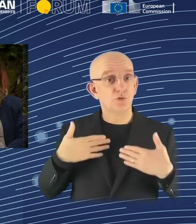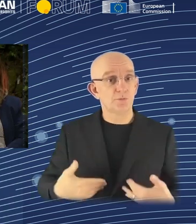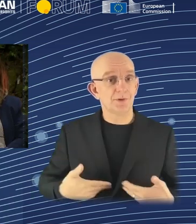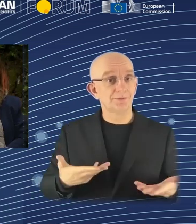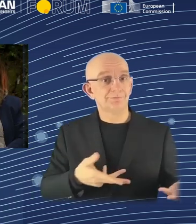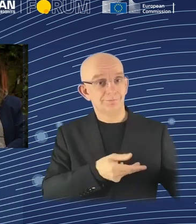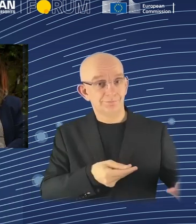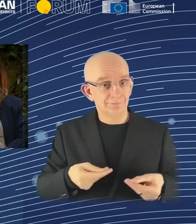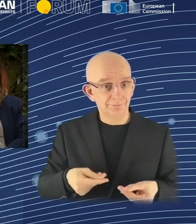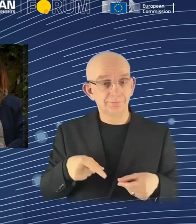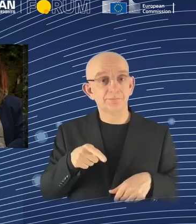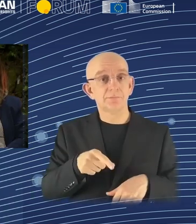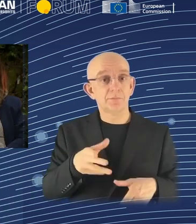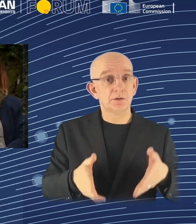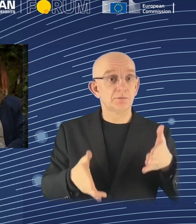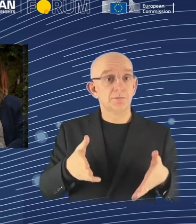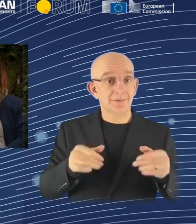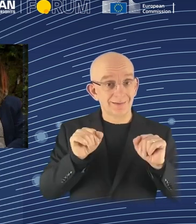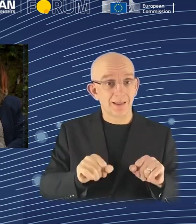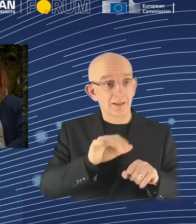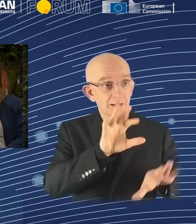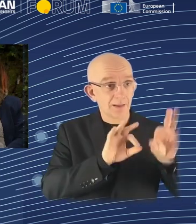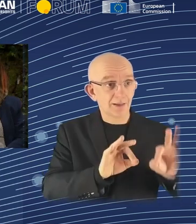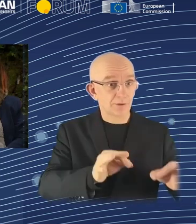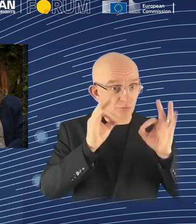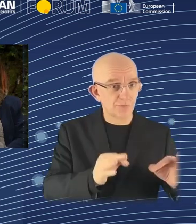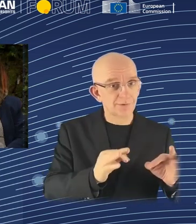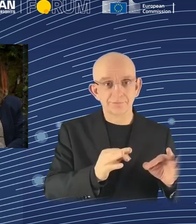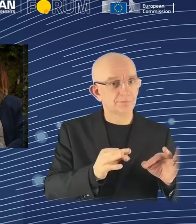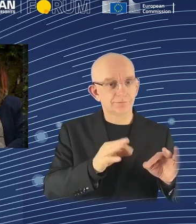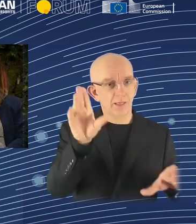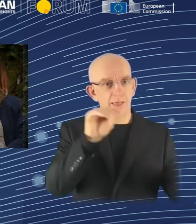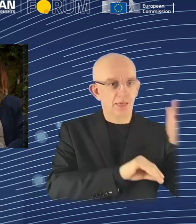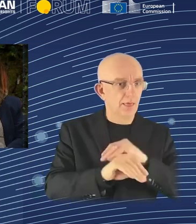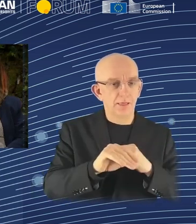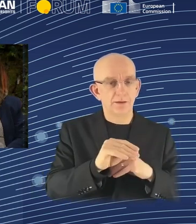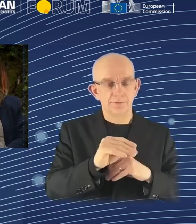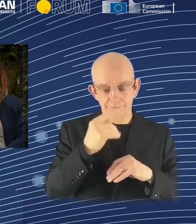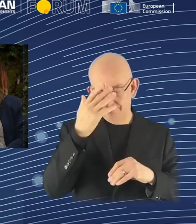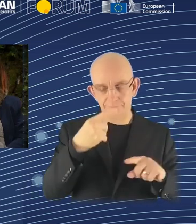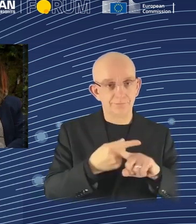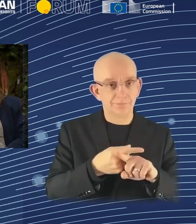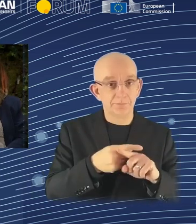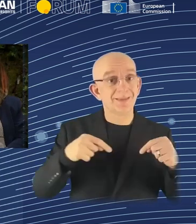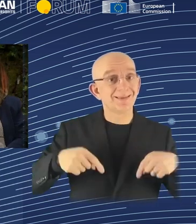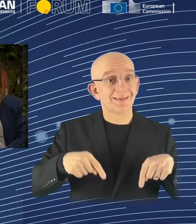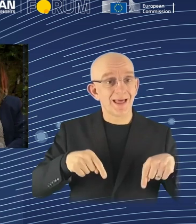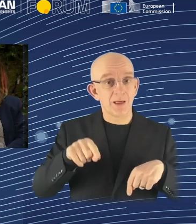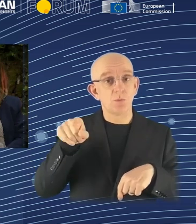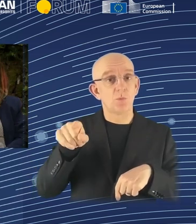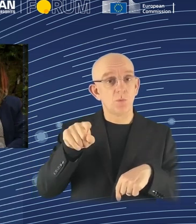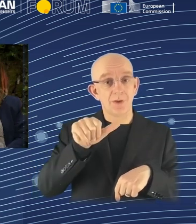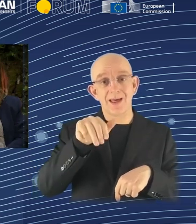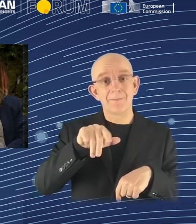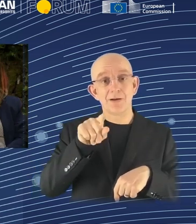unit from the shelf. But now, Amazon is introducing robots that can do exactly that. And so,